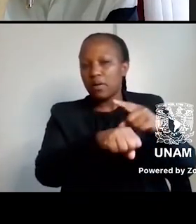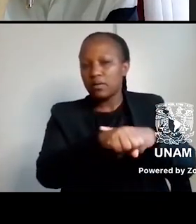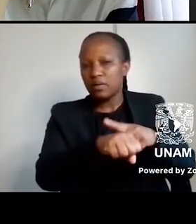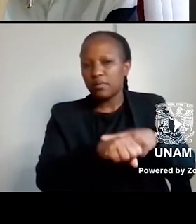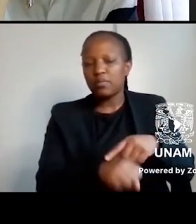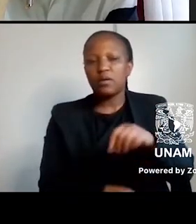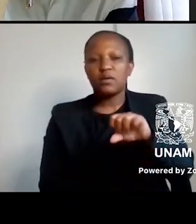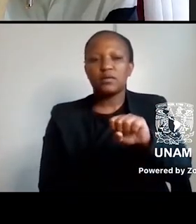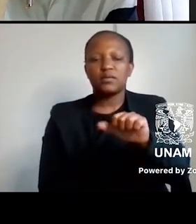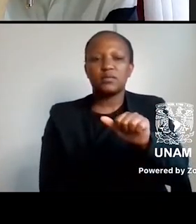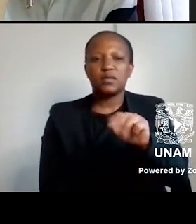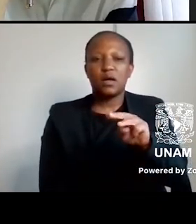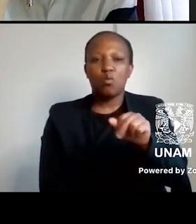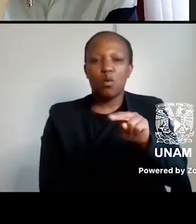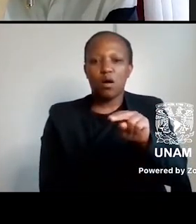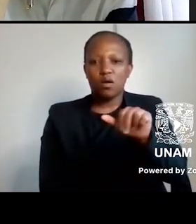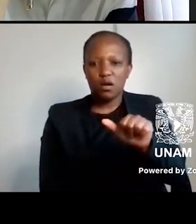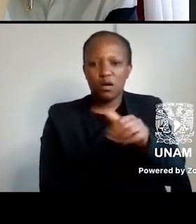Ines de la Cruz.